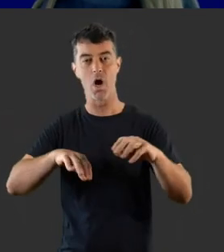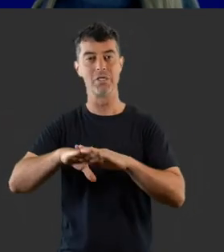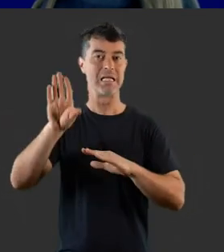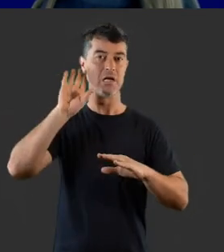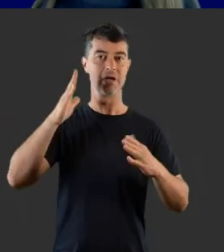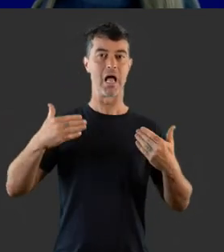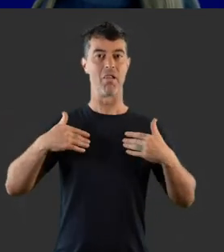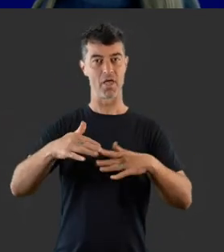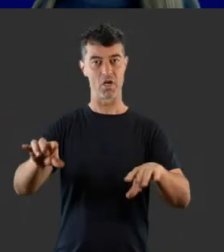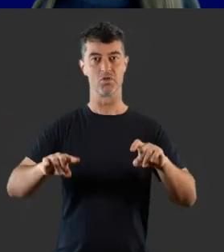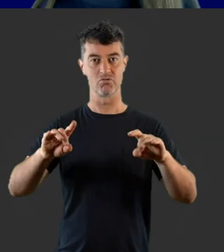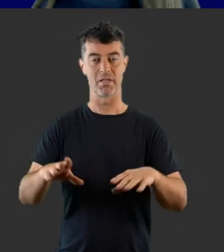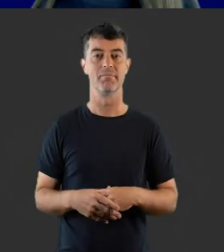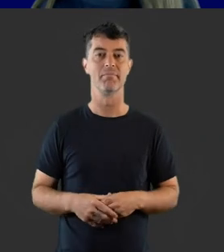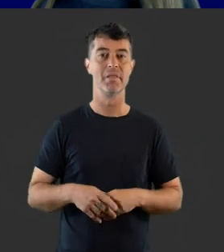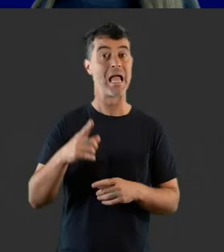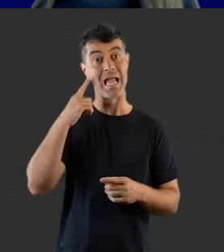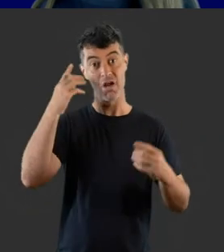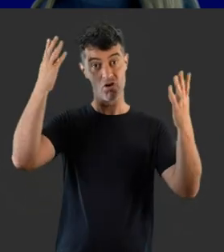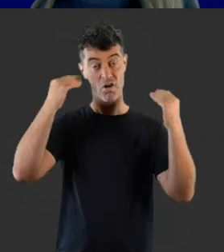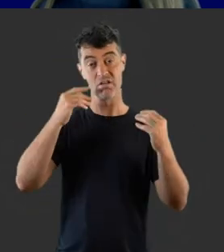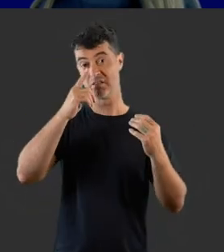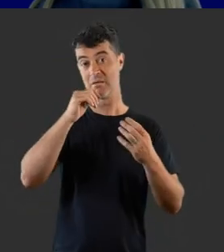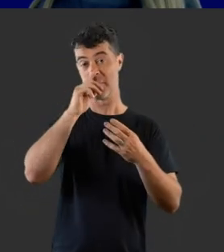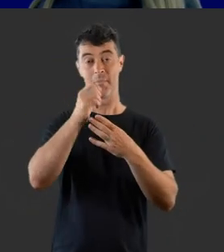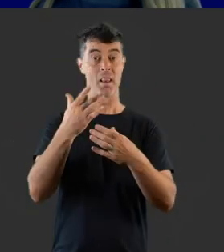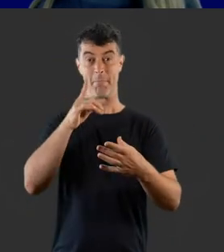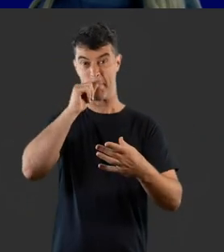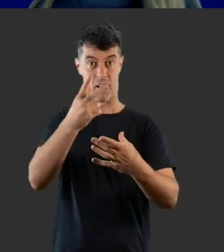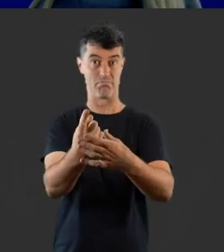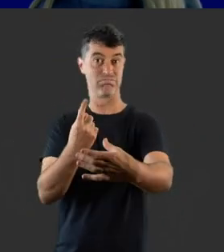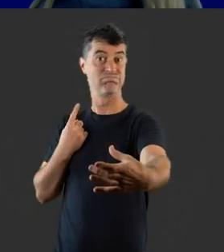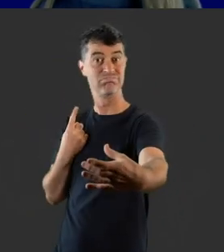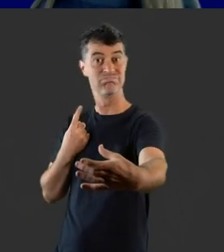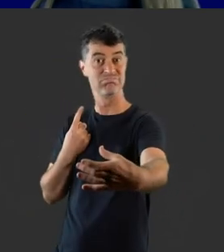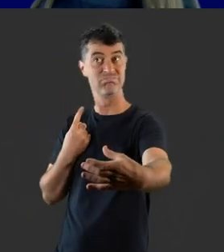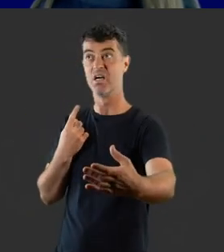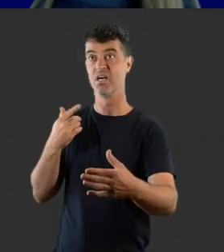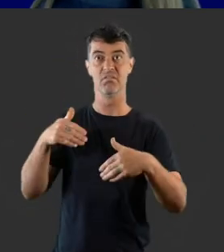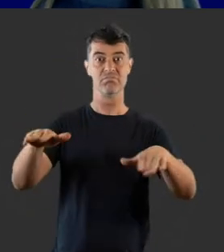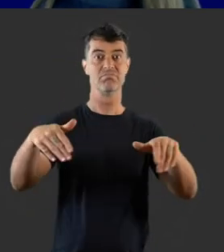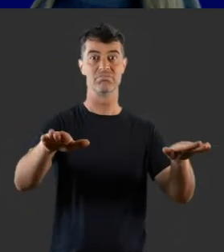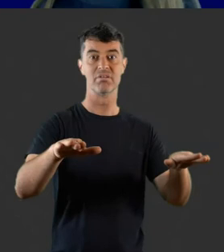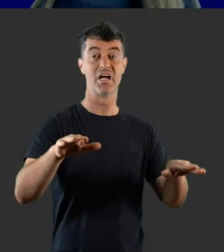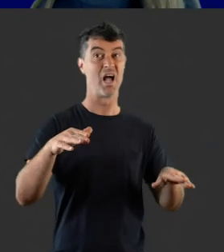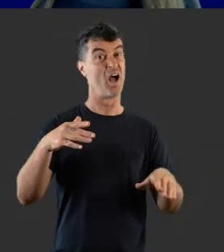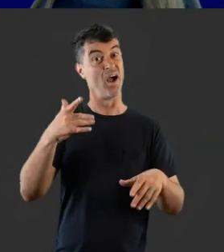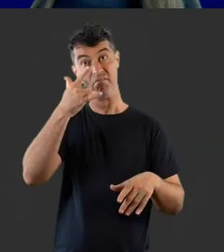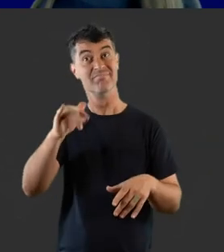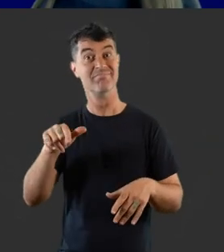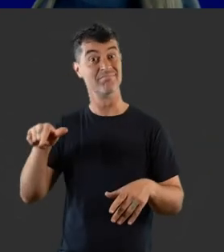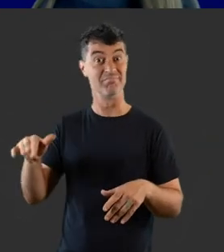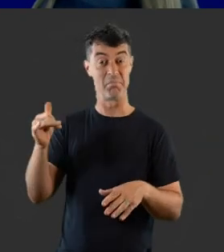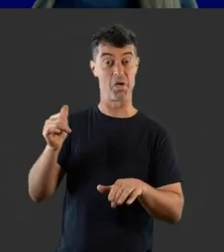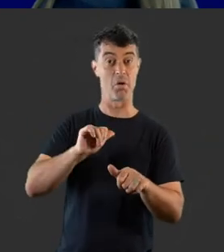inquiry into hearing health in Australia. Hearing loss can lead people to isolate themselves and deny the